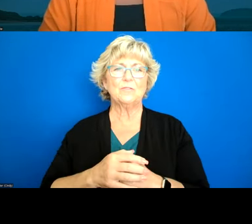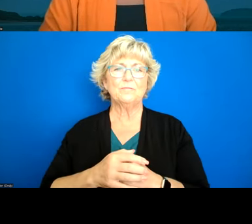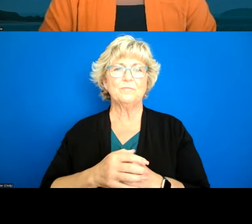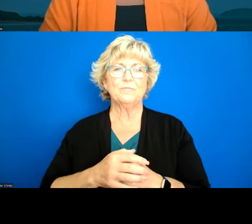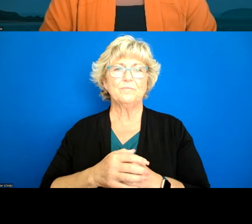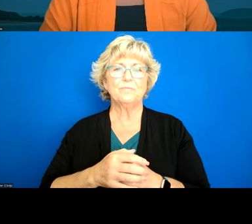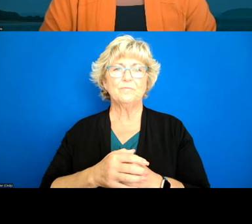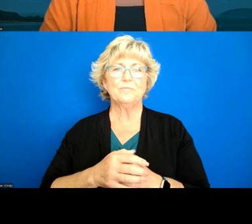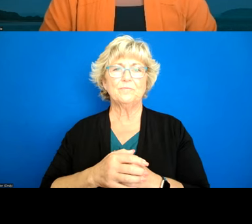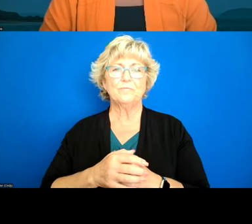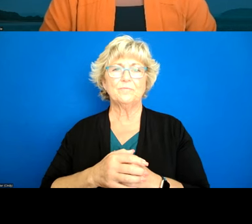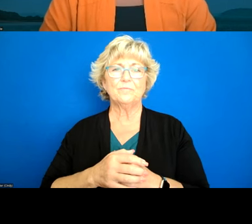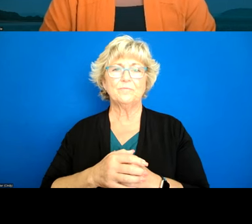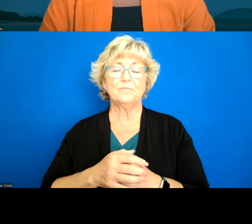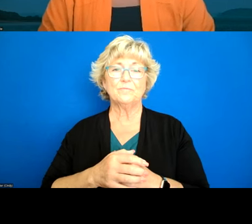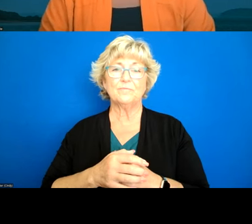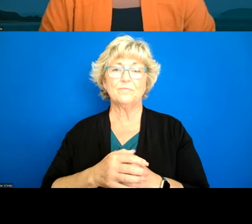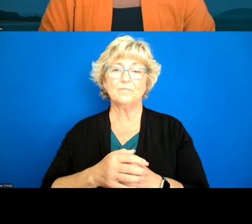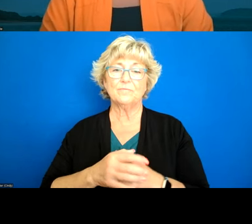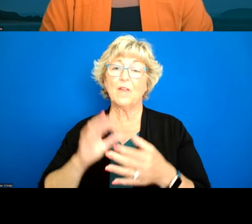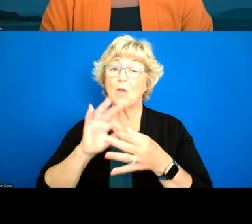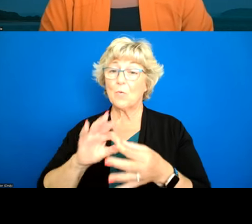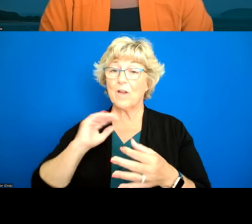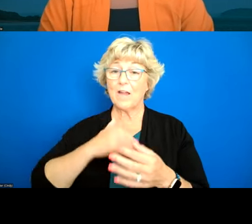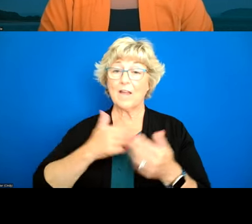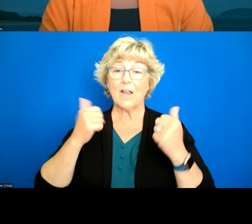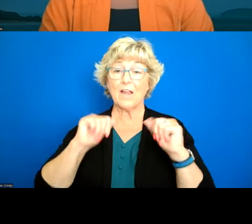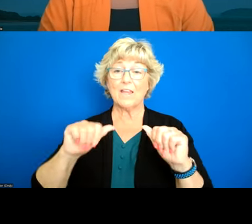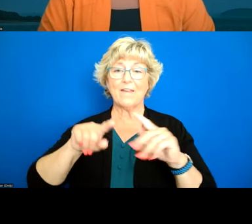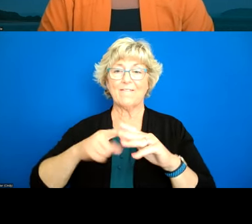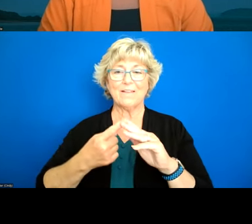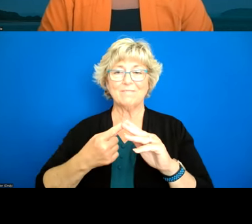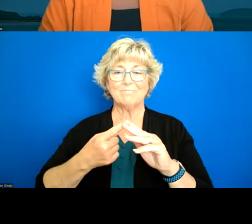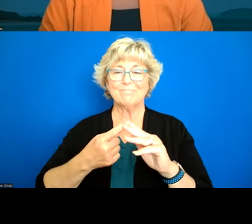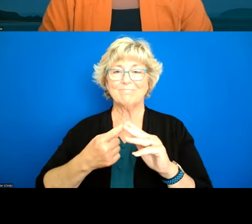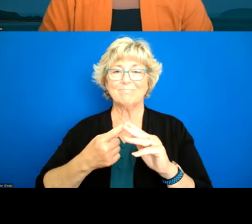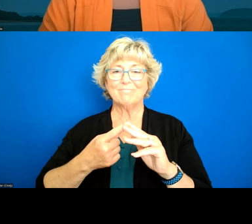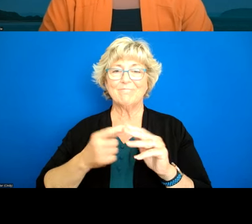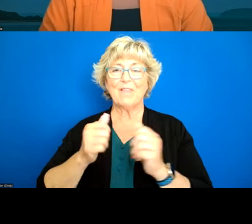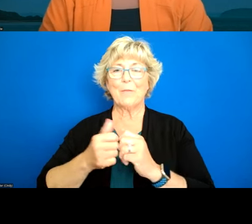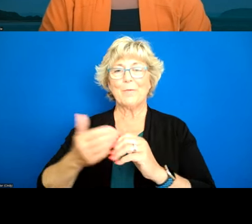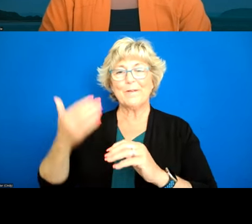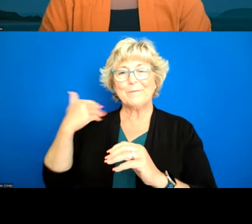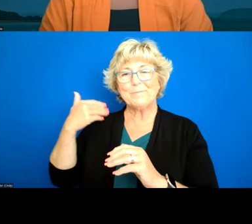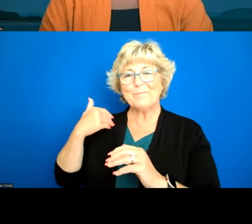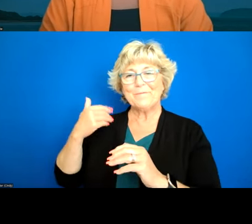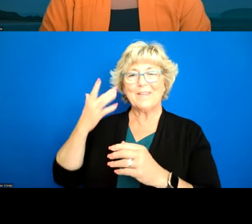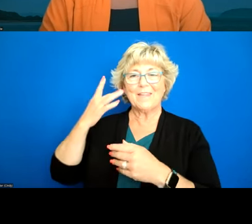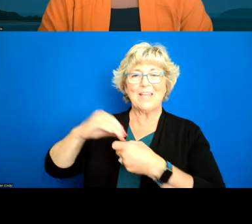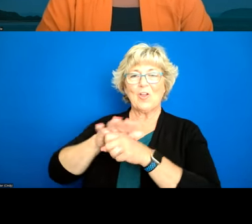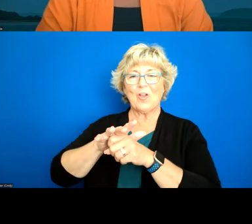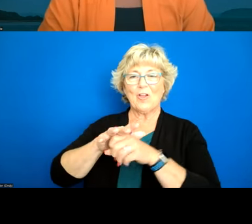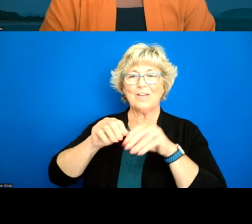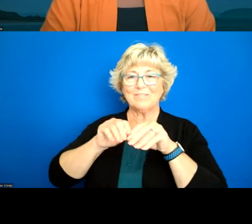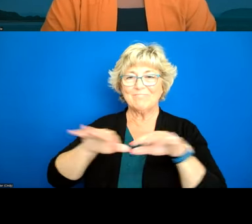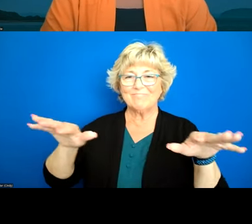terms of our um efforts it really began in terms of the covet 19 pandemic we really saw